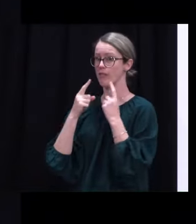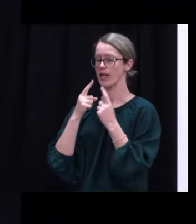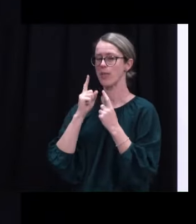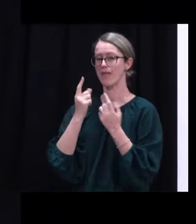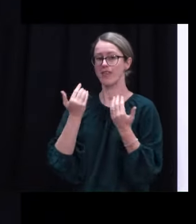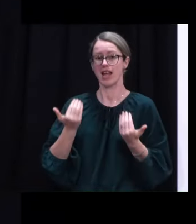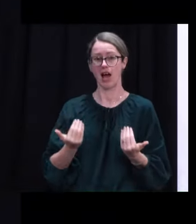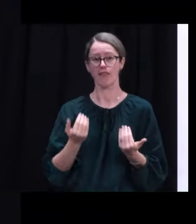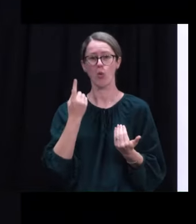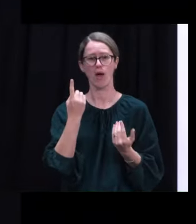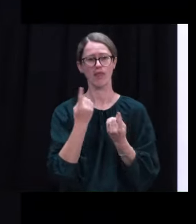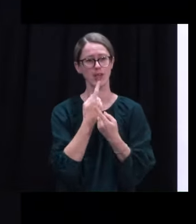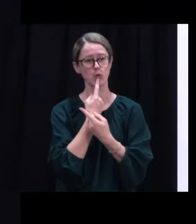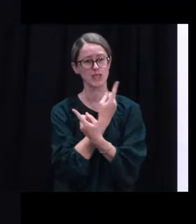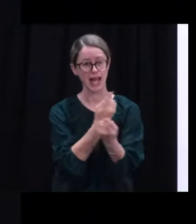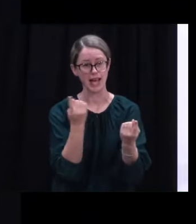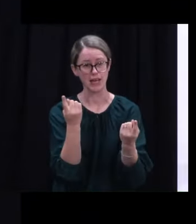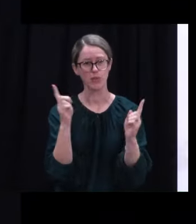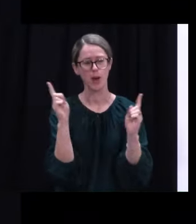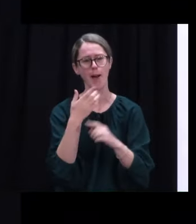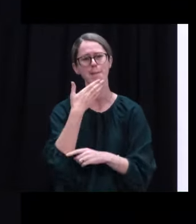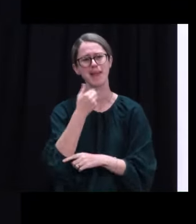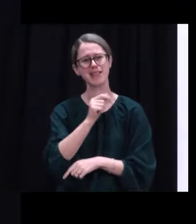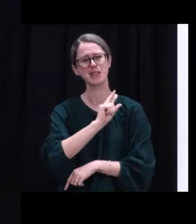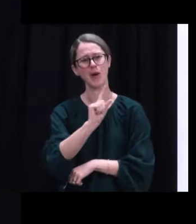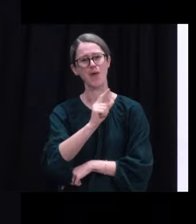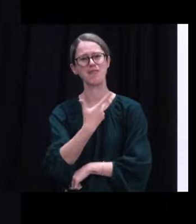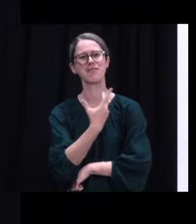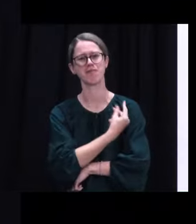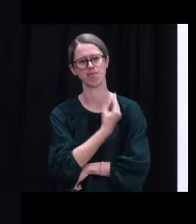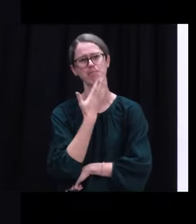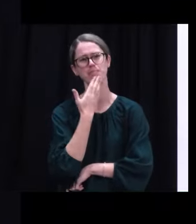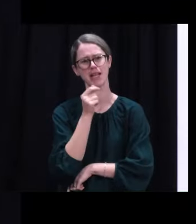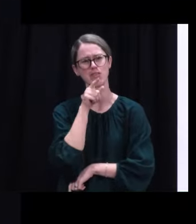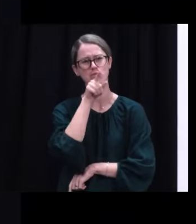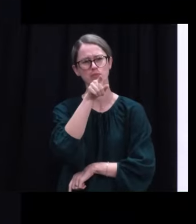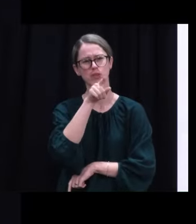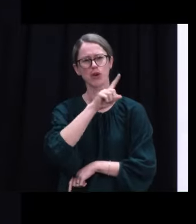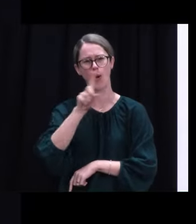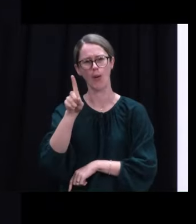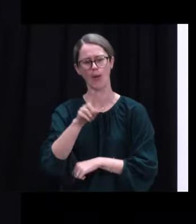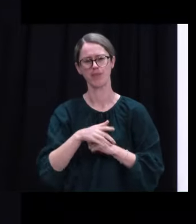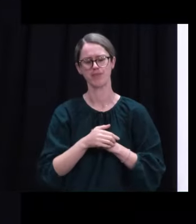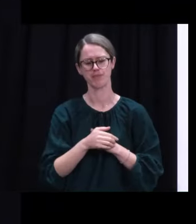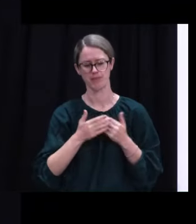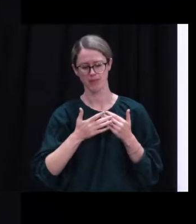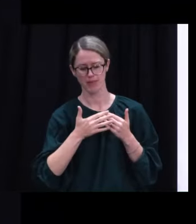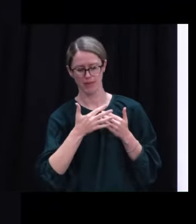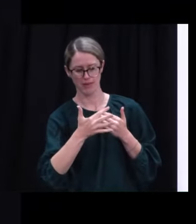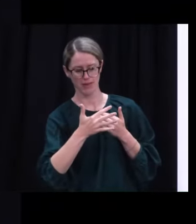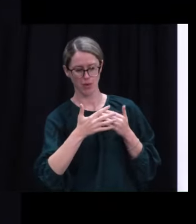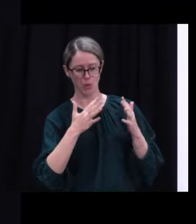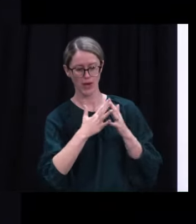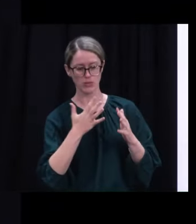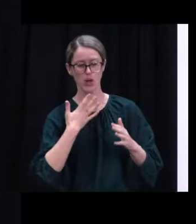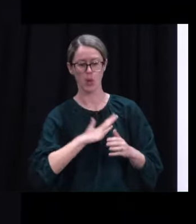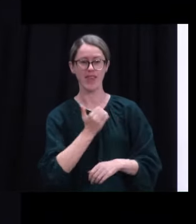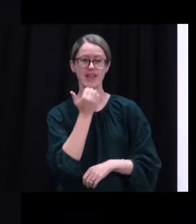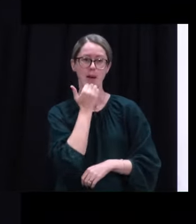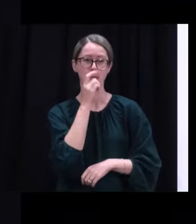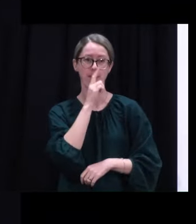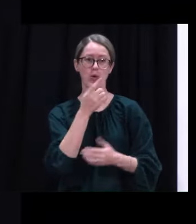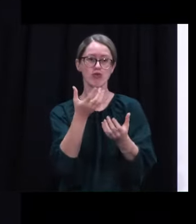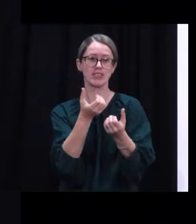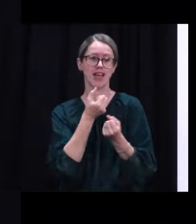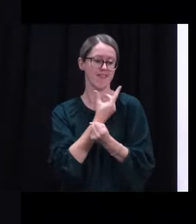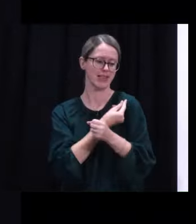have one simple message to New Zealanders. Please get vaccinated. Please use the coming weeks to really push our vaccination rates as high as possible